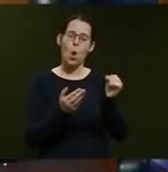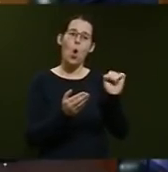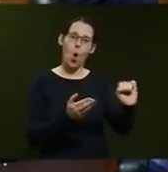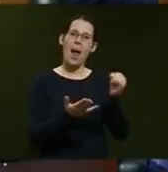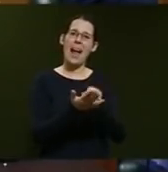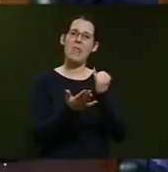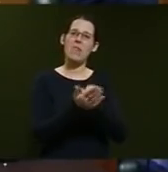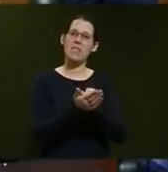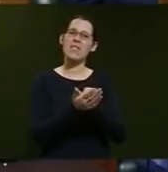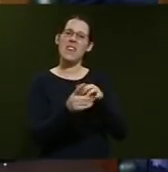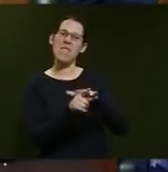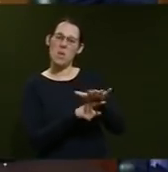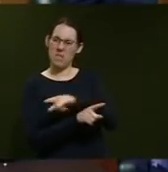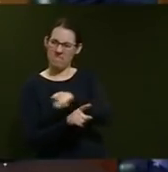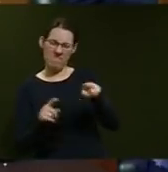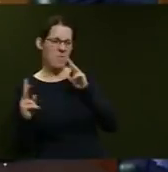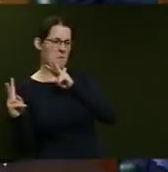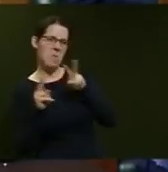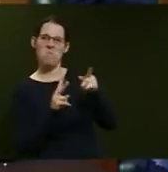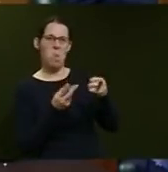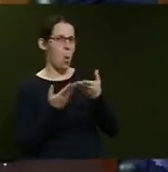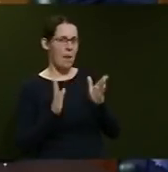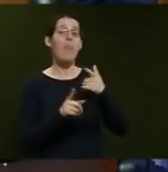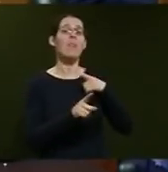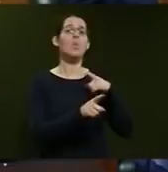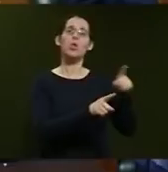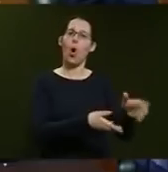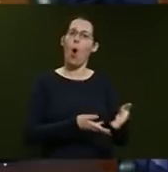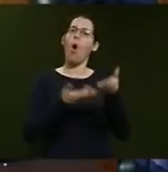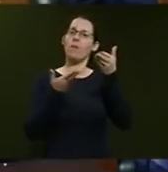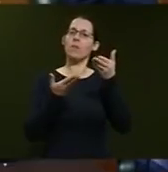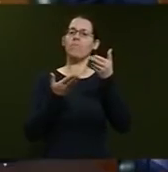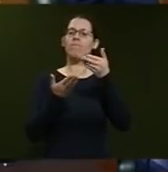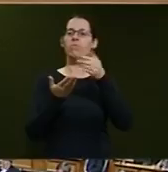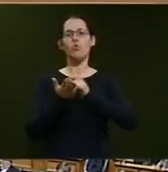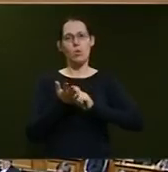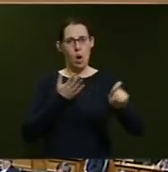actions, which is why she absolutely accepted and offered up the role of open government.